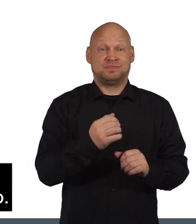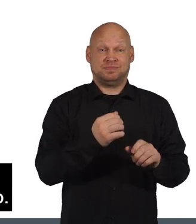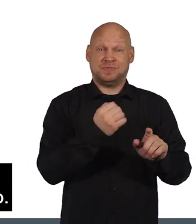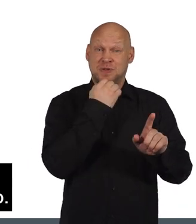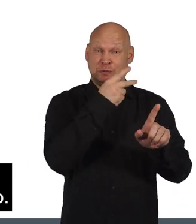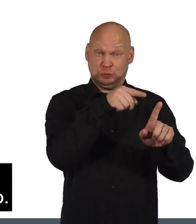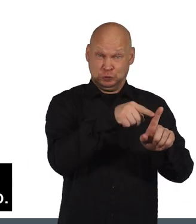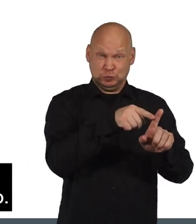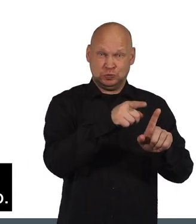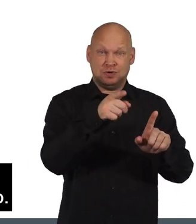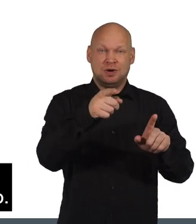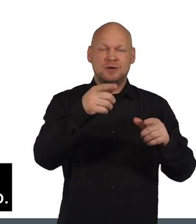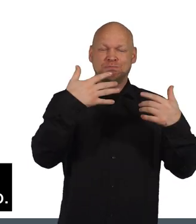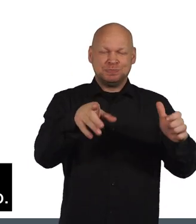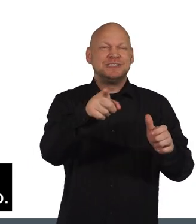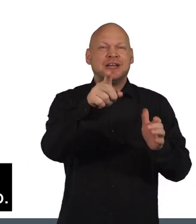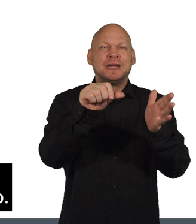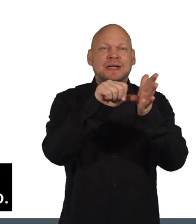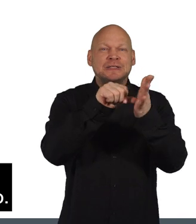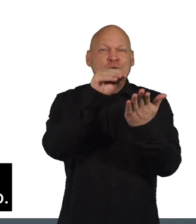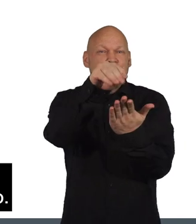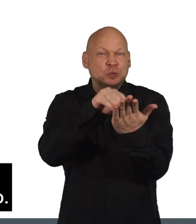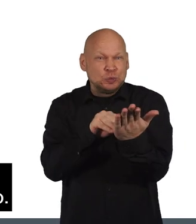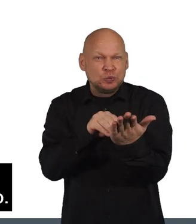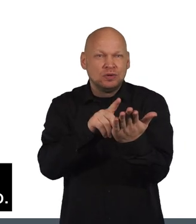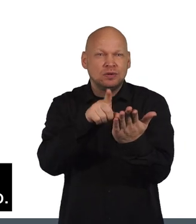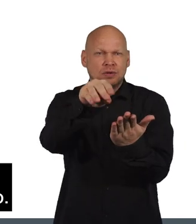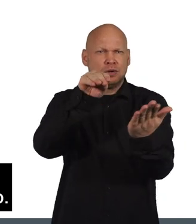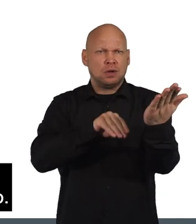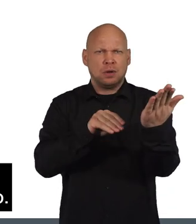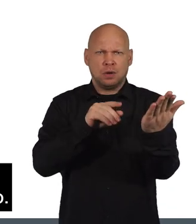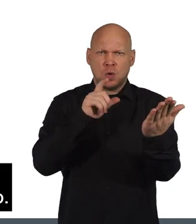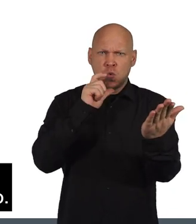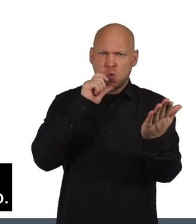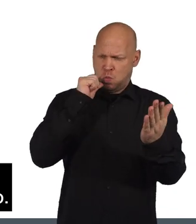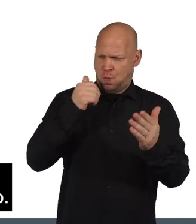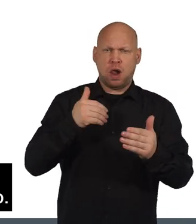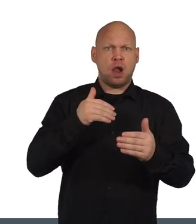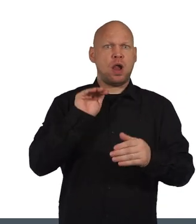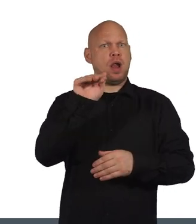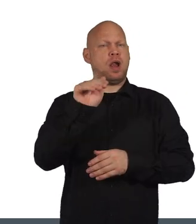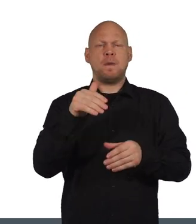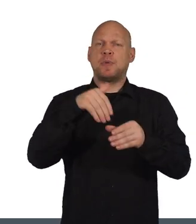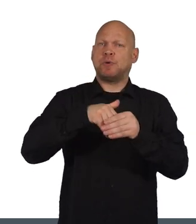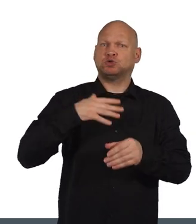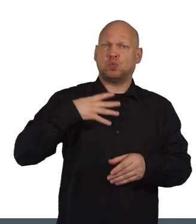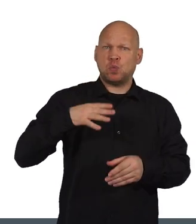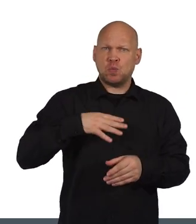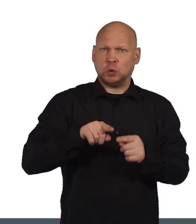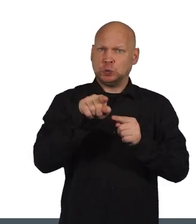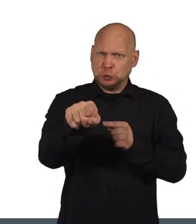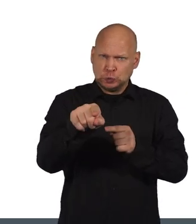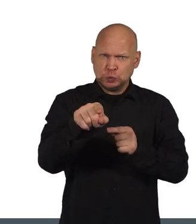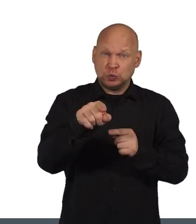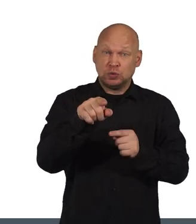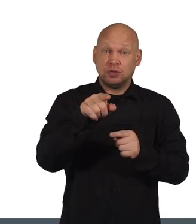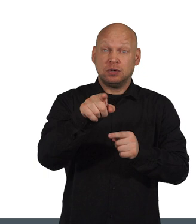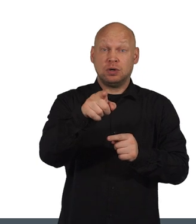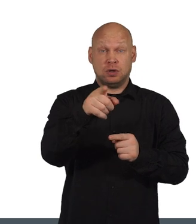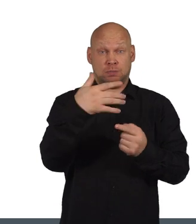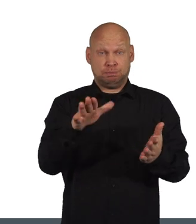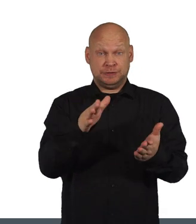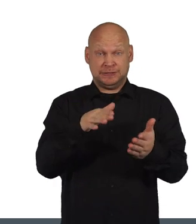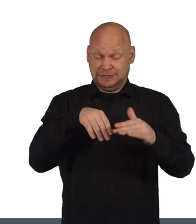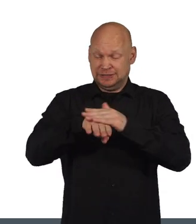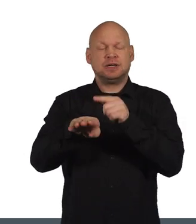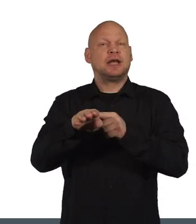Once you've got your issue down, state who you will make the participation request to. If you printed off the